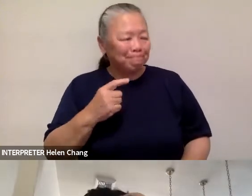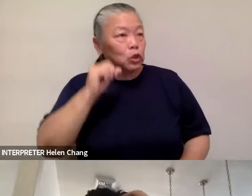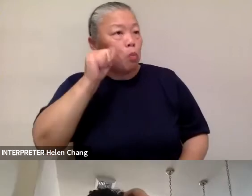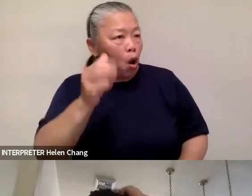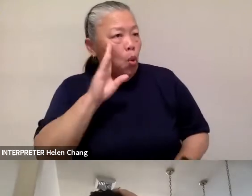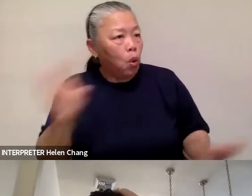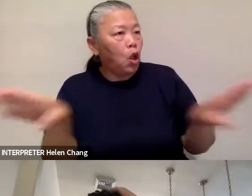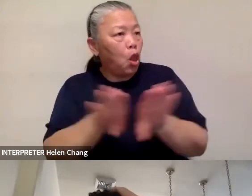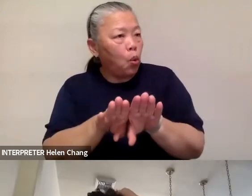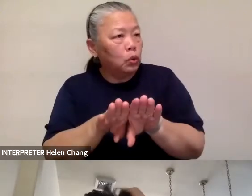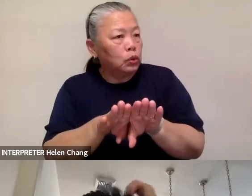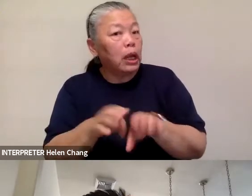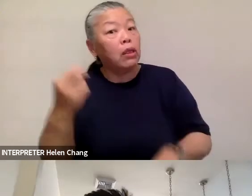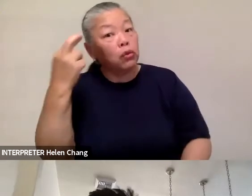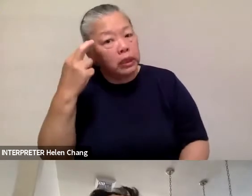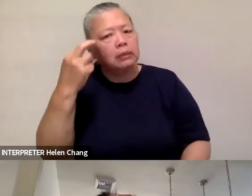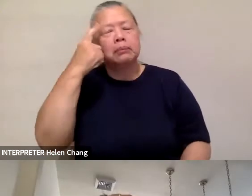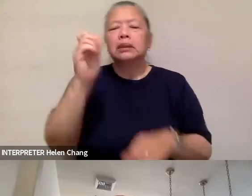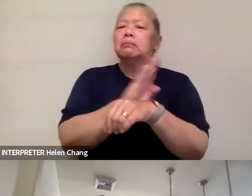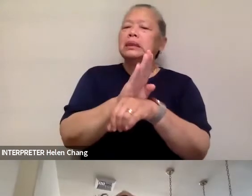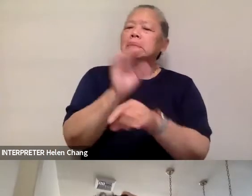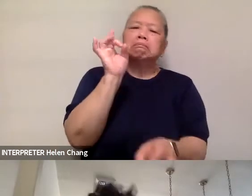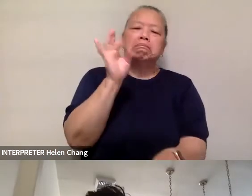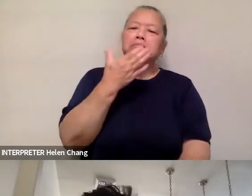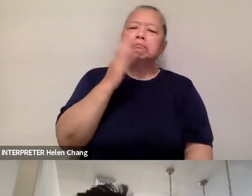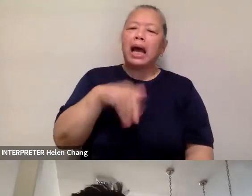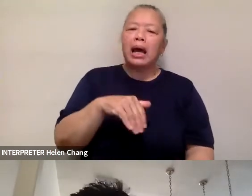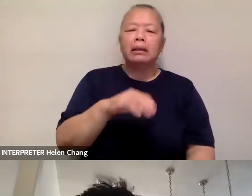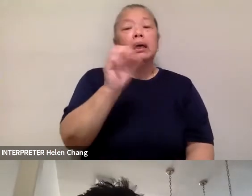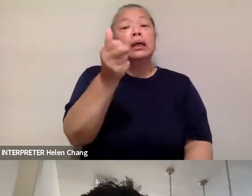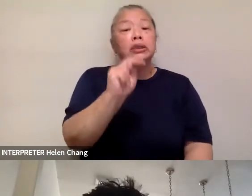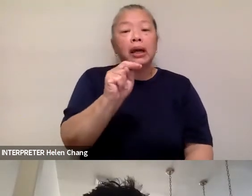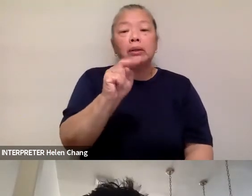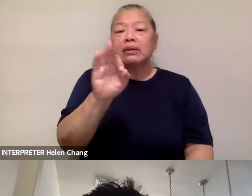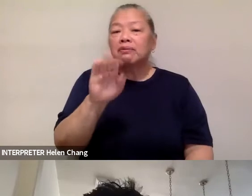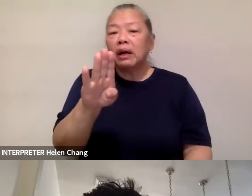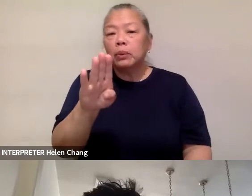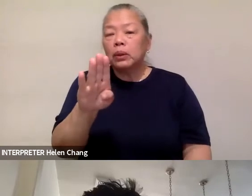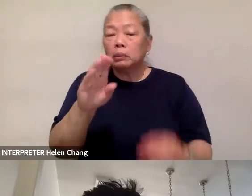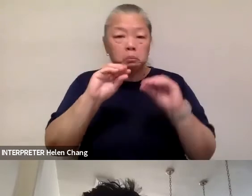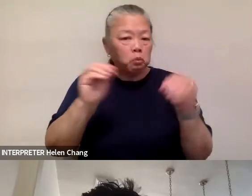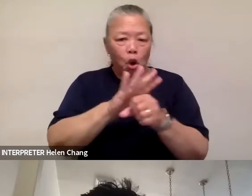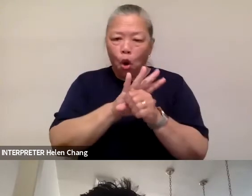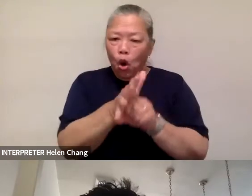business had been so bad. January, February, January, there were no cases of COVID